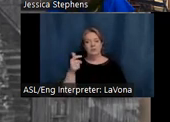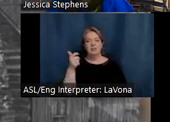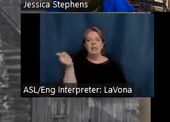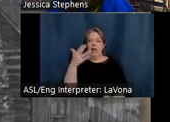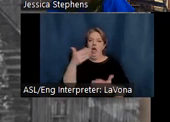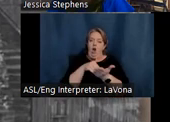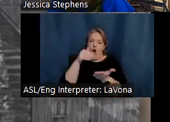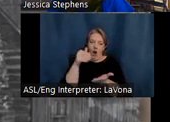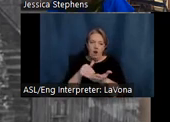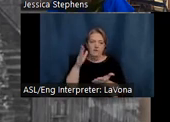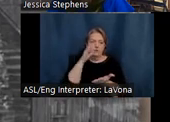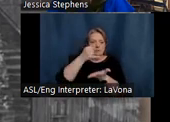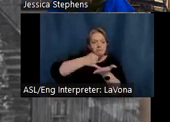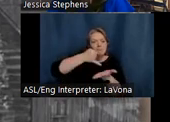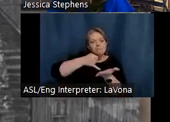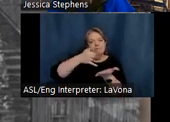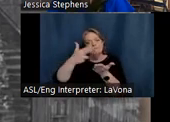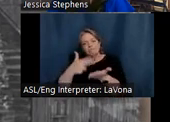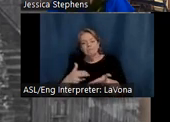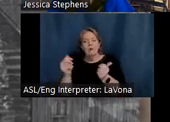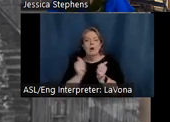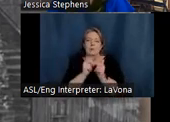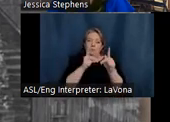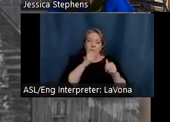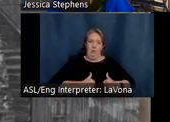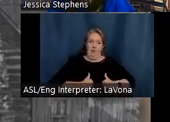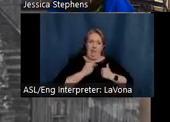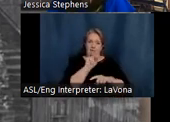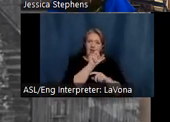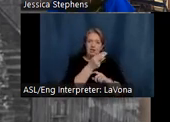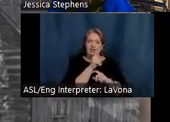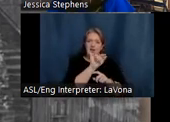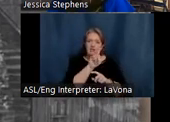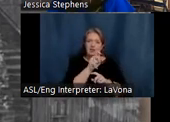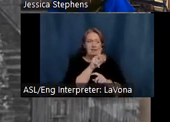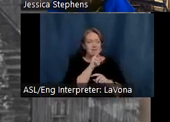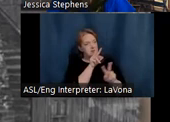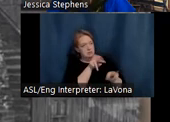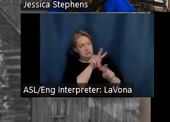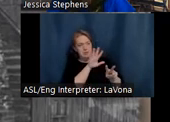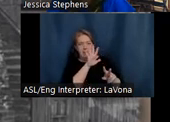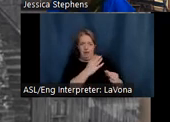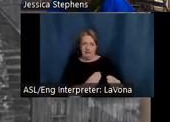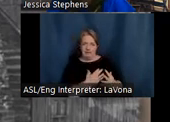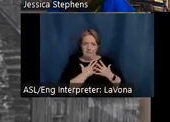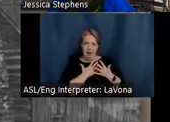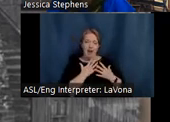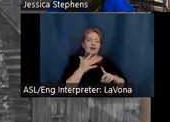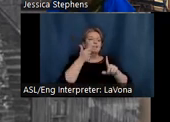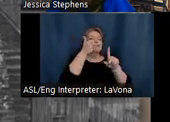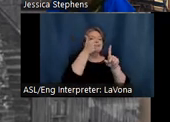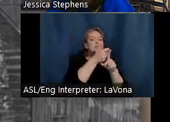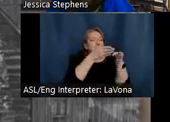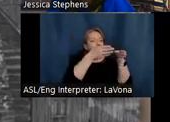their art subjects. They were inspired by their way of life, their log cabins and their flower gardens,